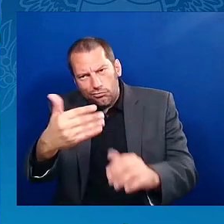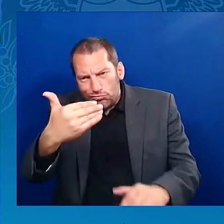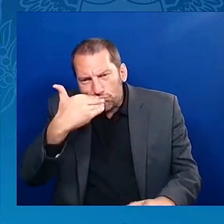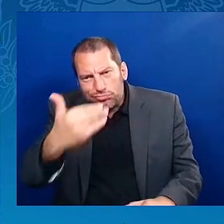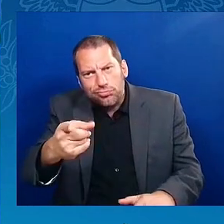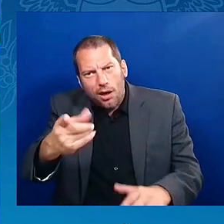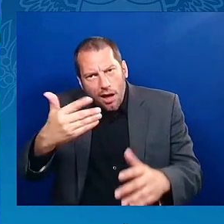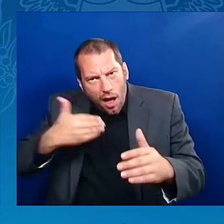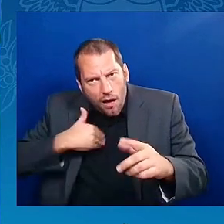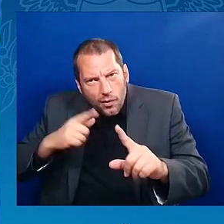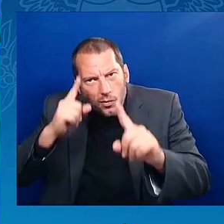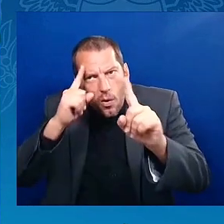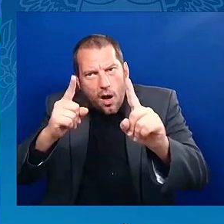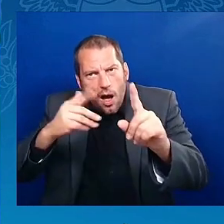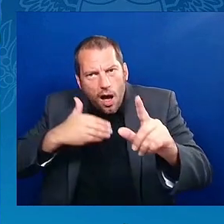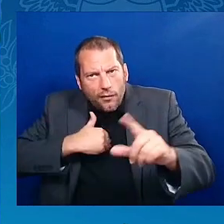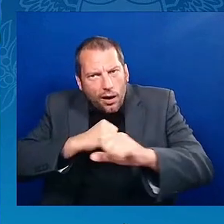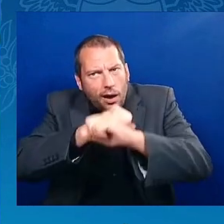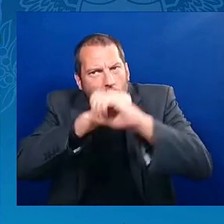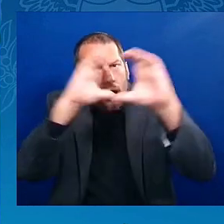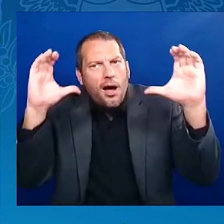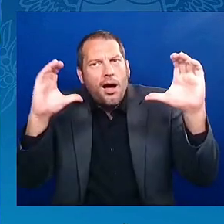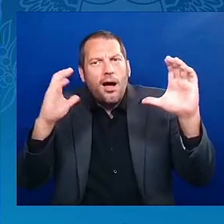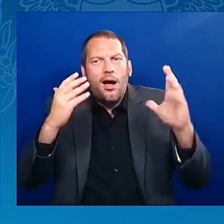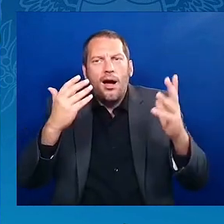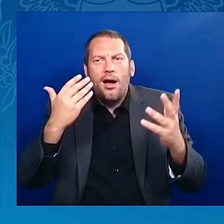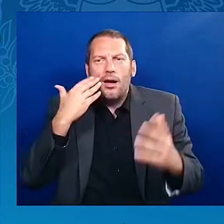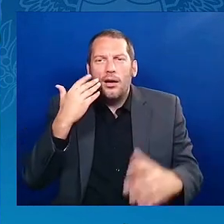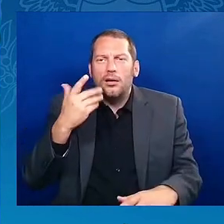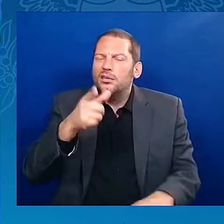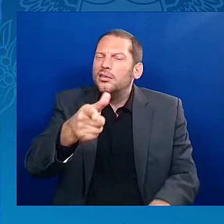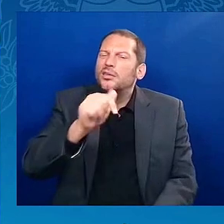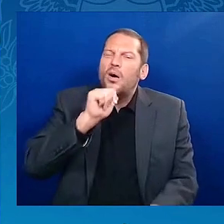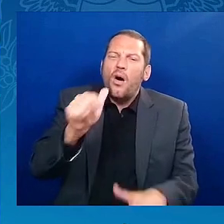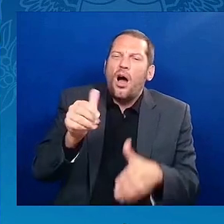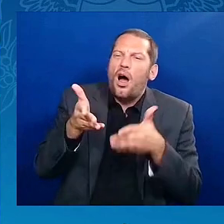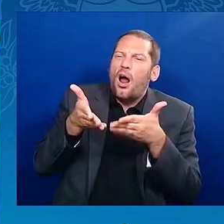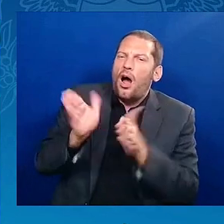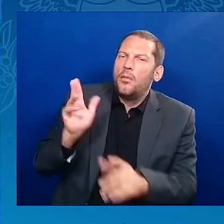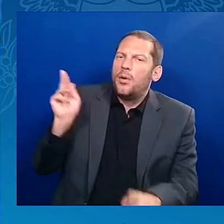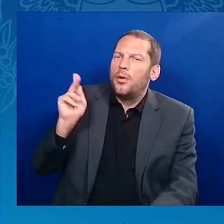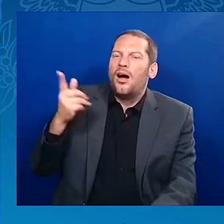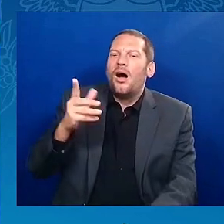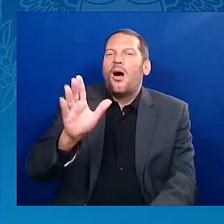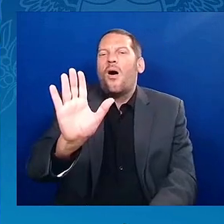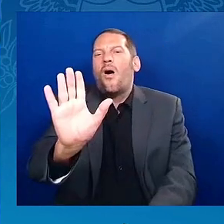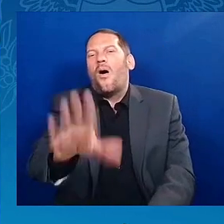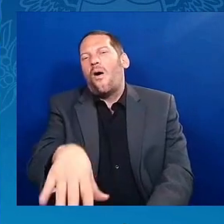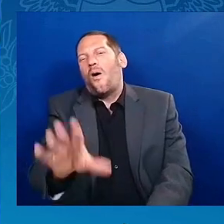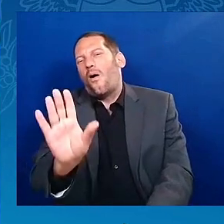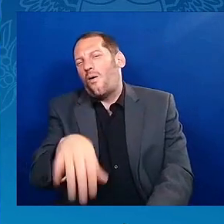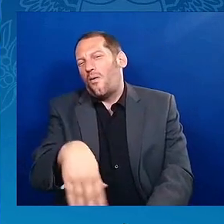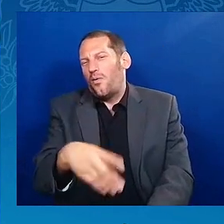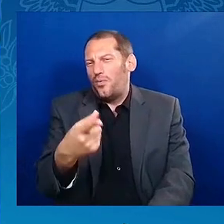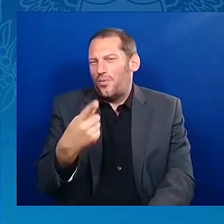And don't ever hear it when somebody says to you, oh, nobody like you has done that before.